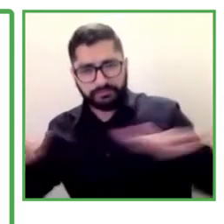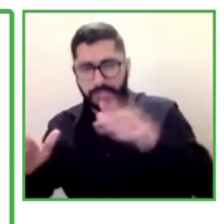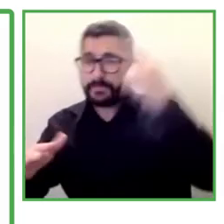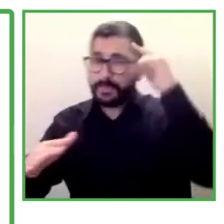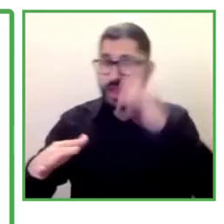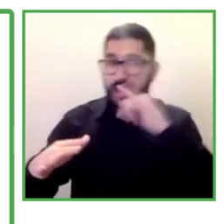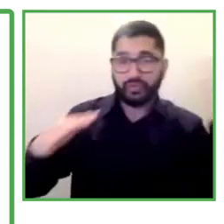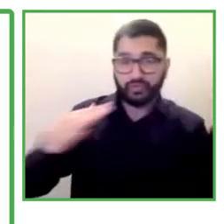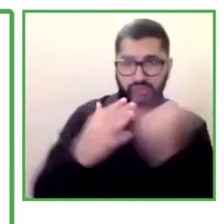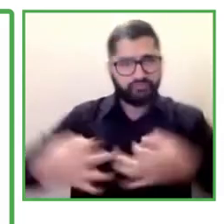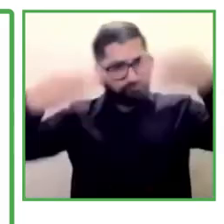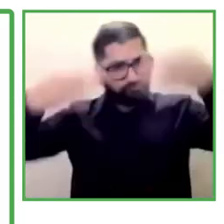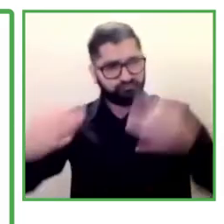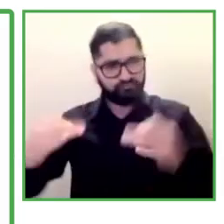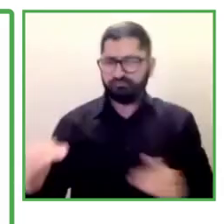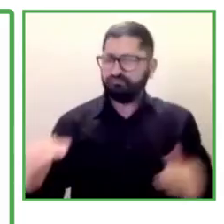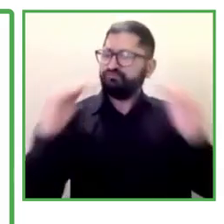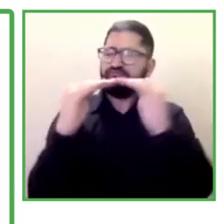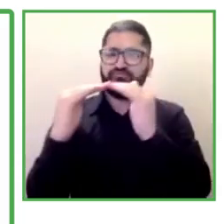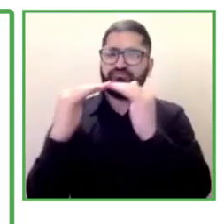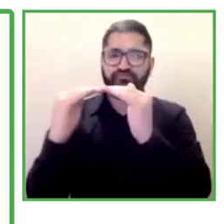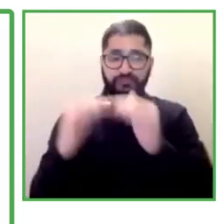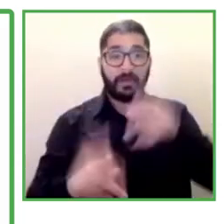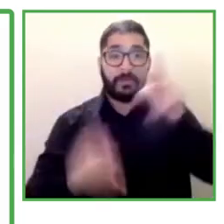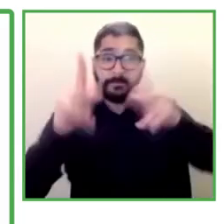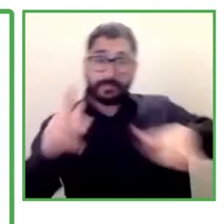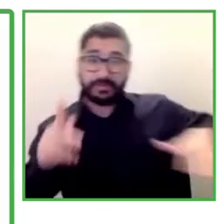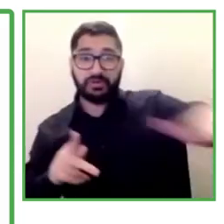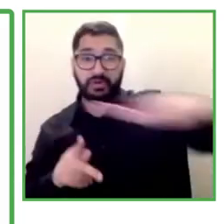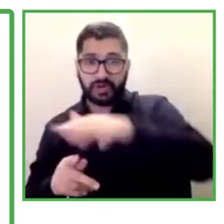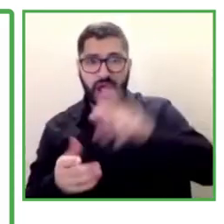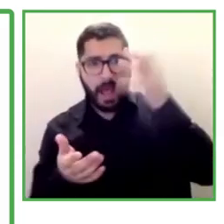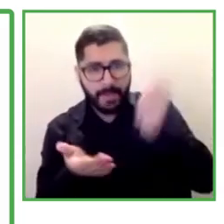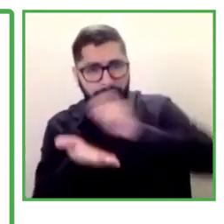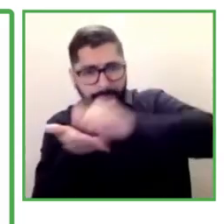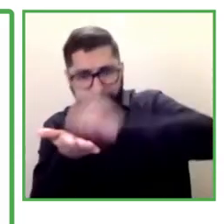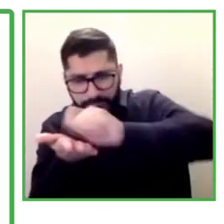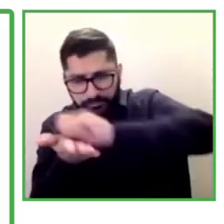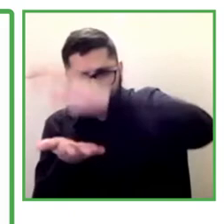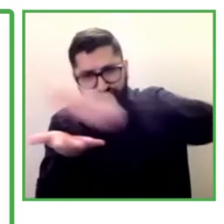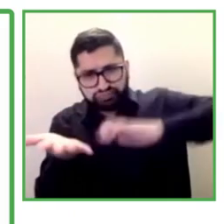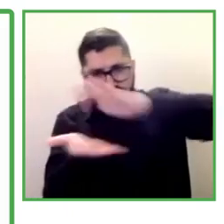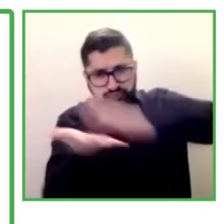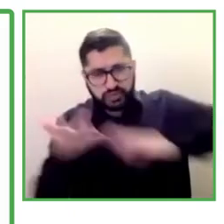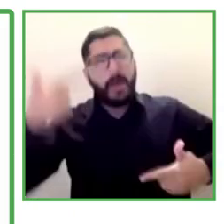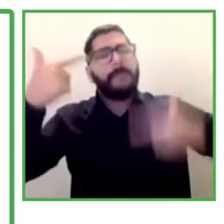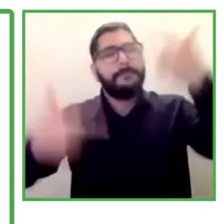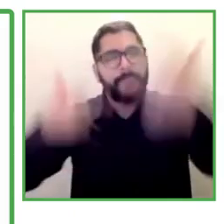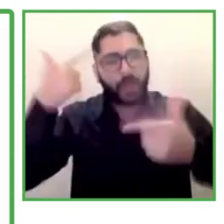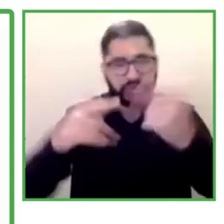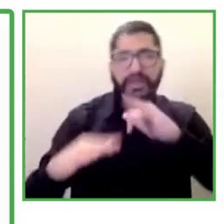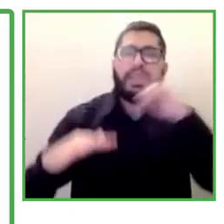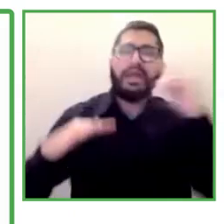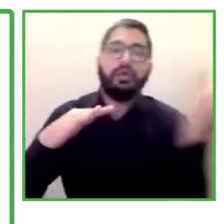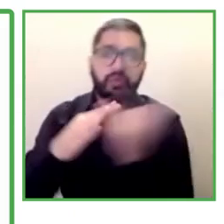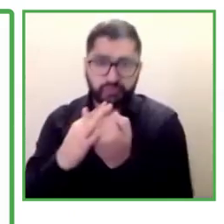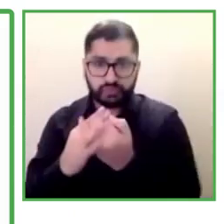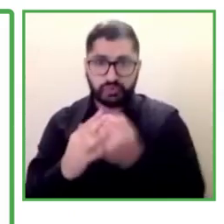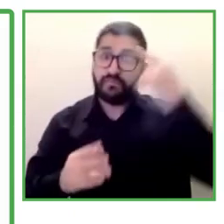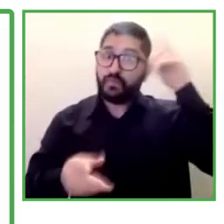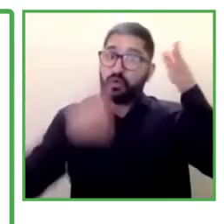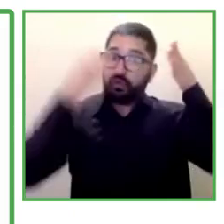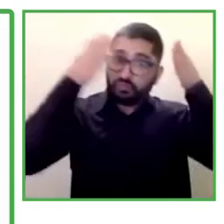so that they consider this people to be able to design public policies. The